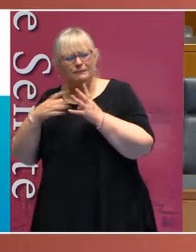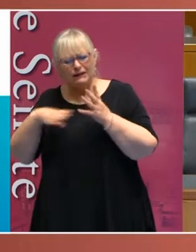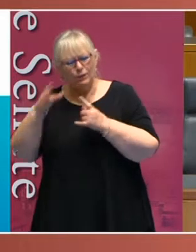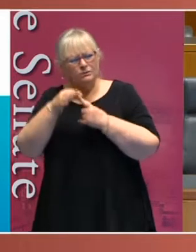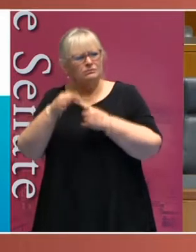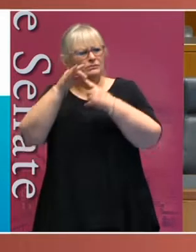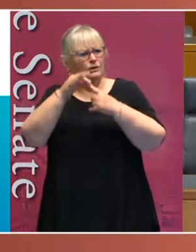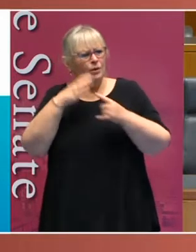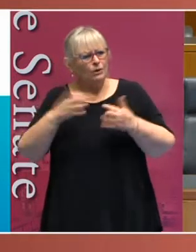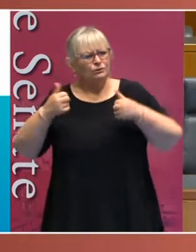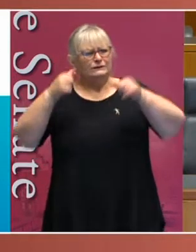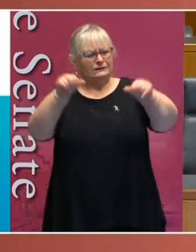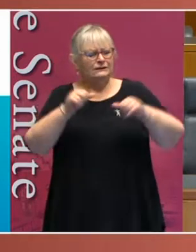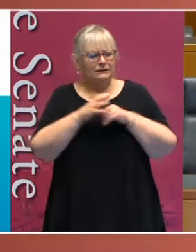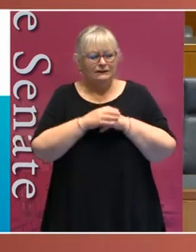most.